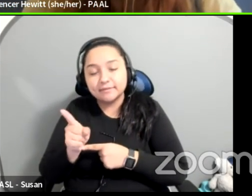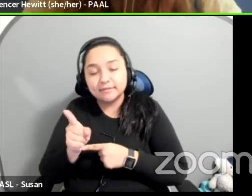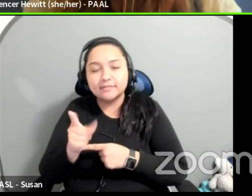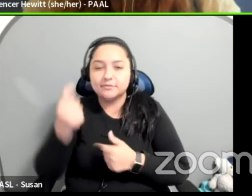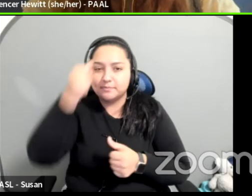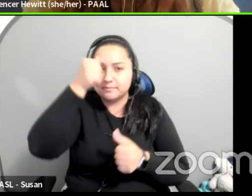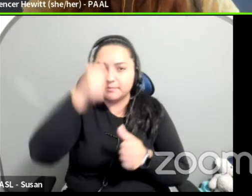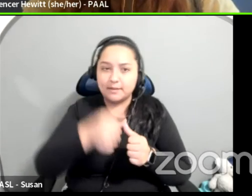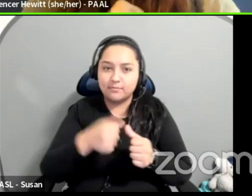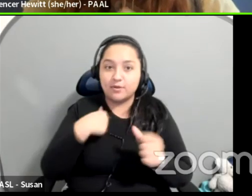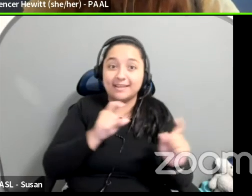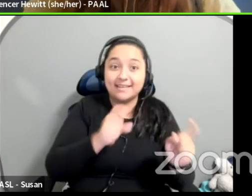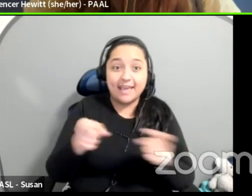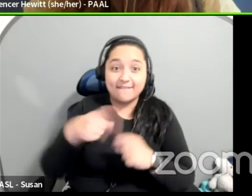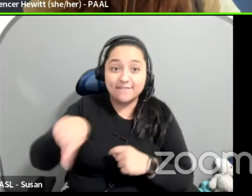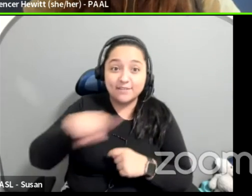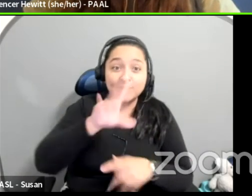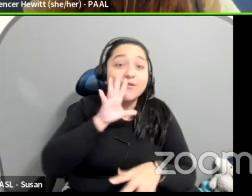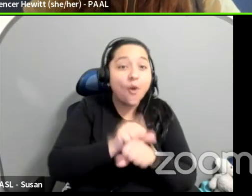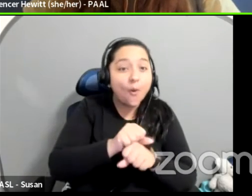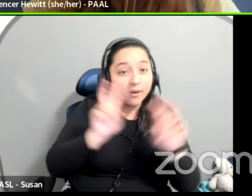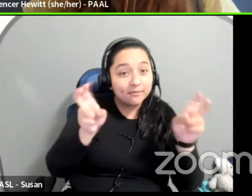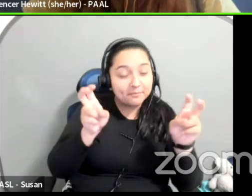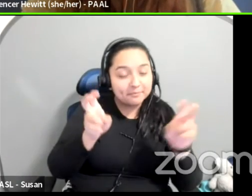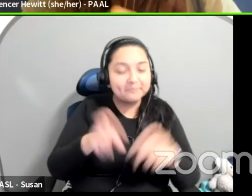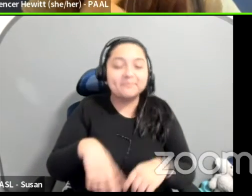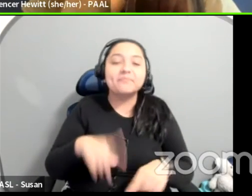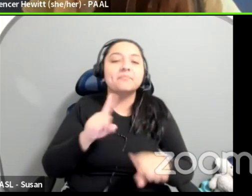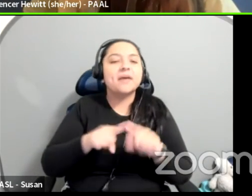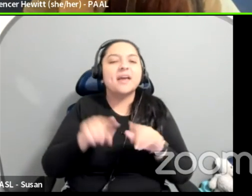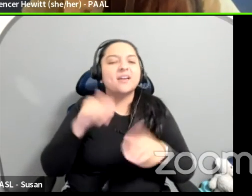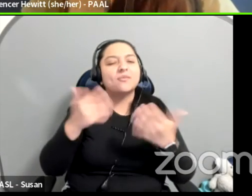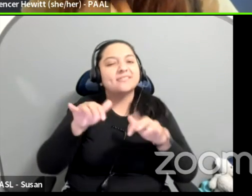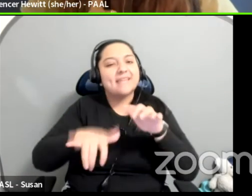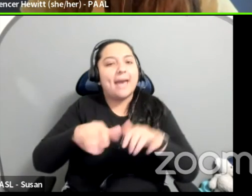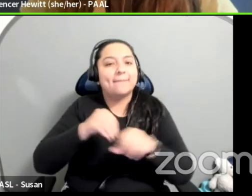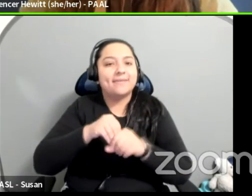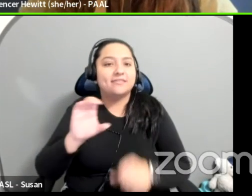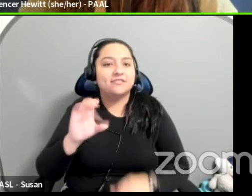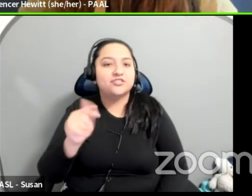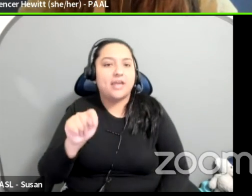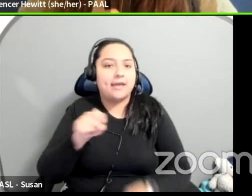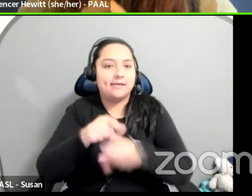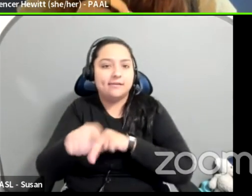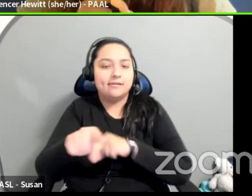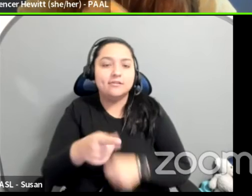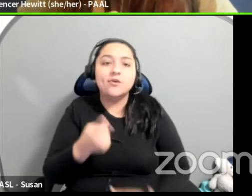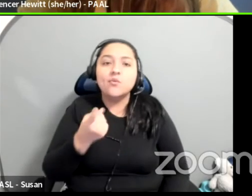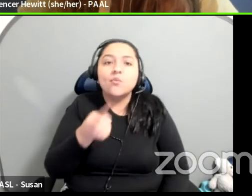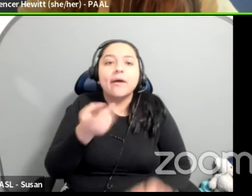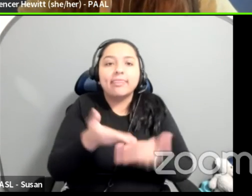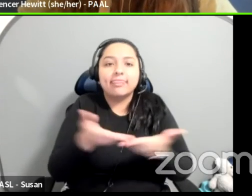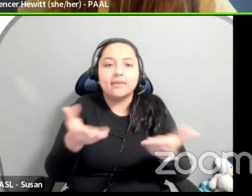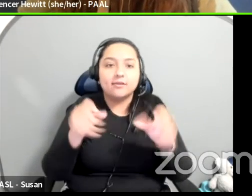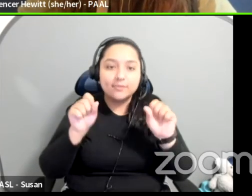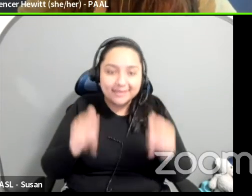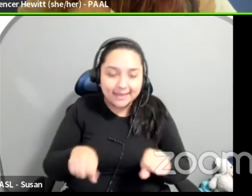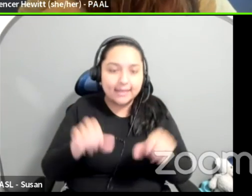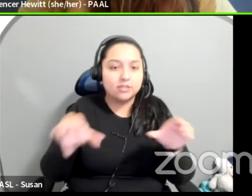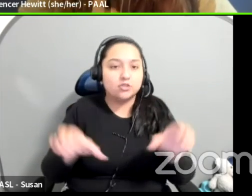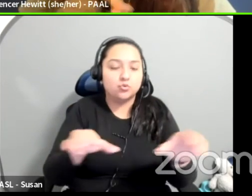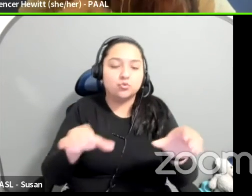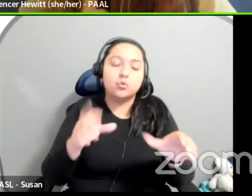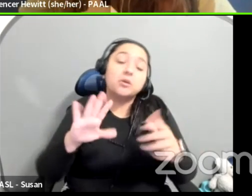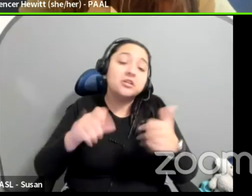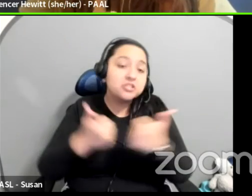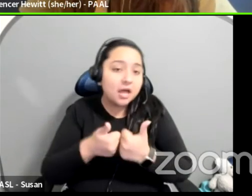you could just type into the chat, one takeaway, something you can do that you want to challenge yourself to do. This